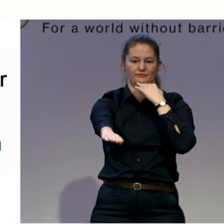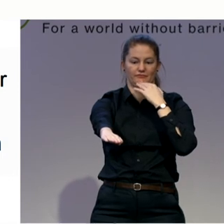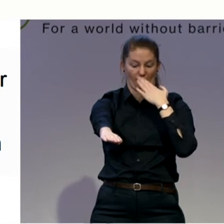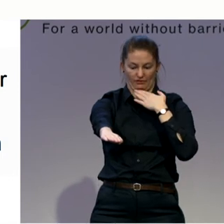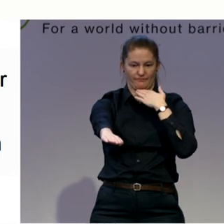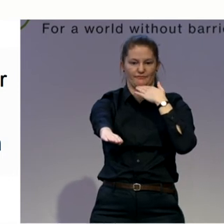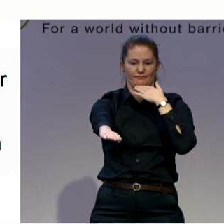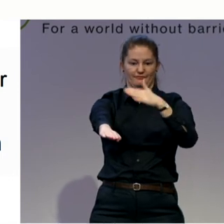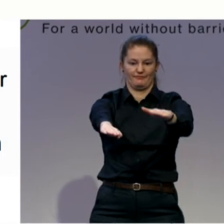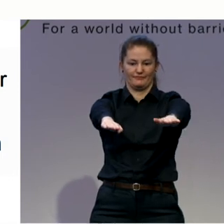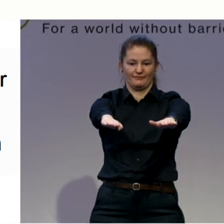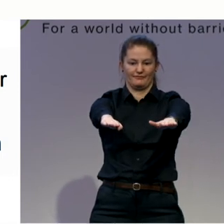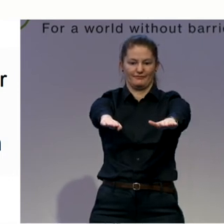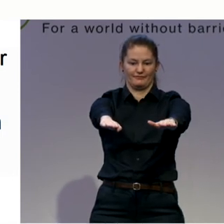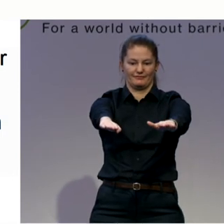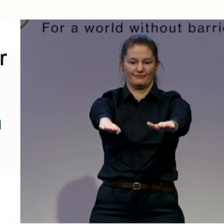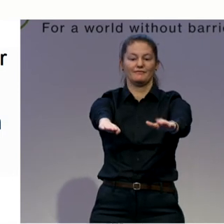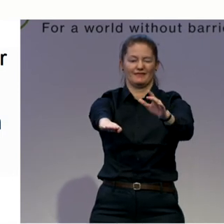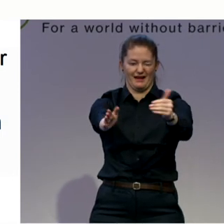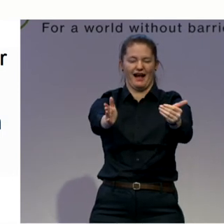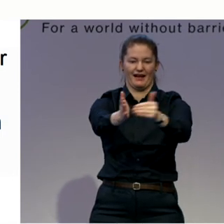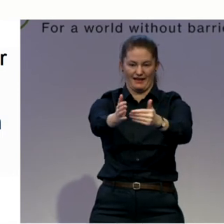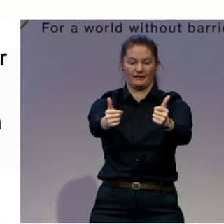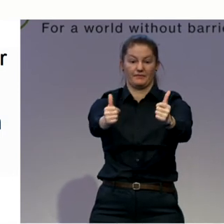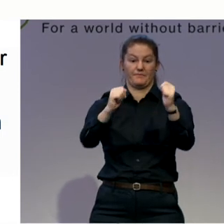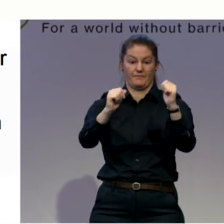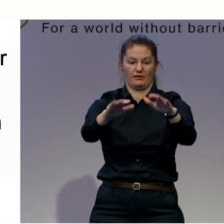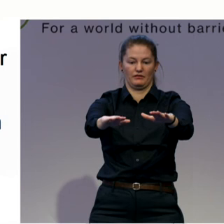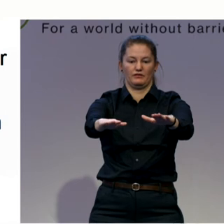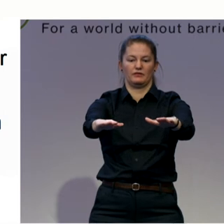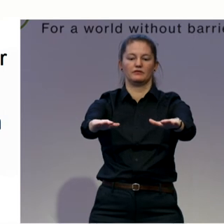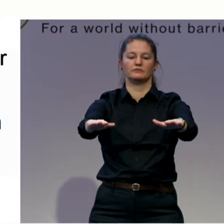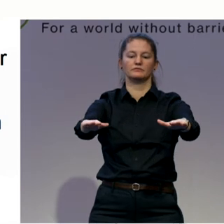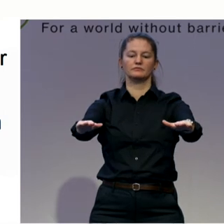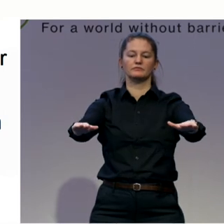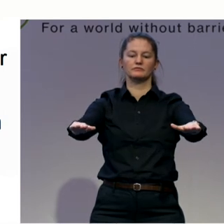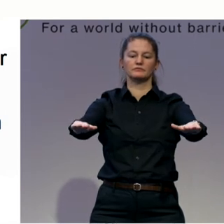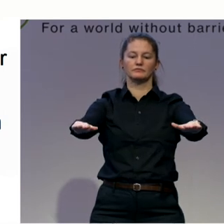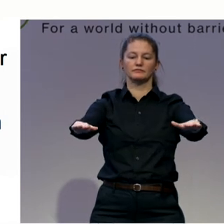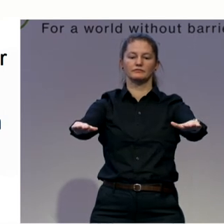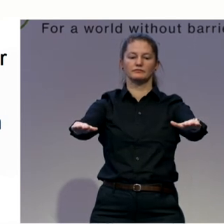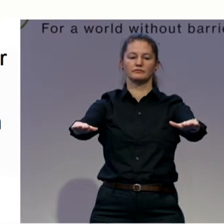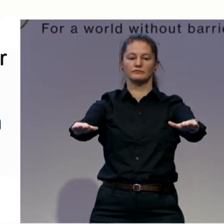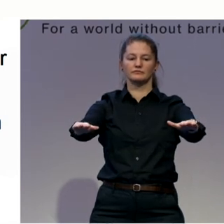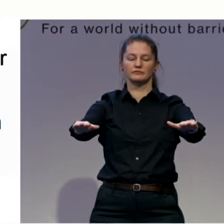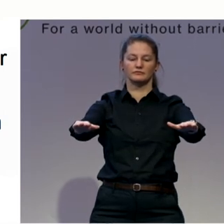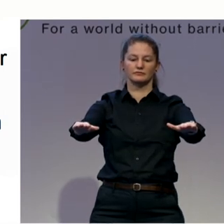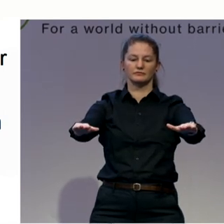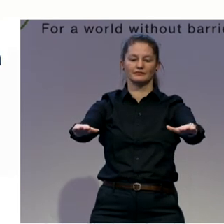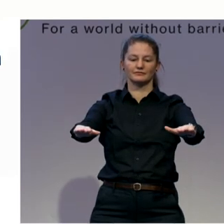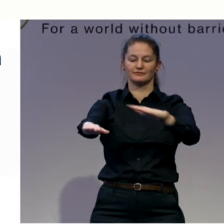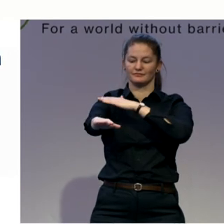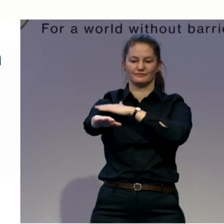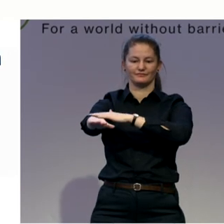Bring your scapulas closer to each other. And come back. Now, keeping your arms still here, you can already